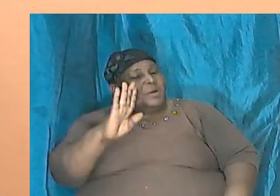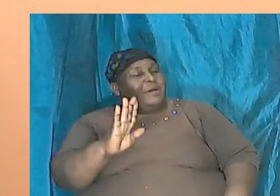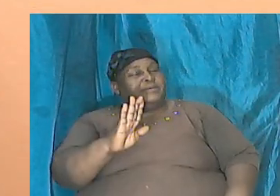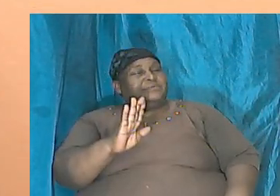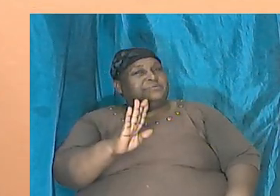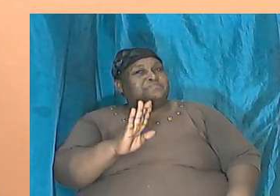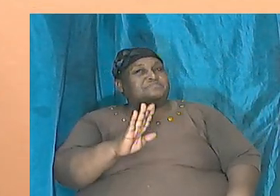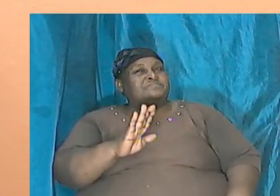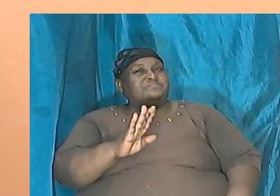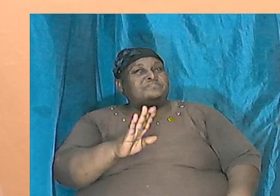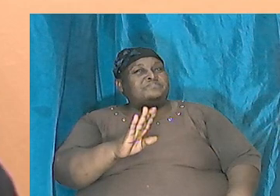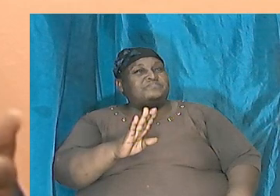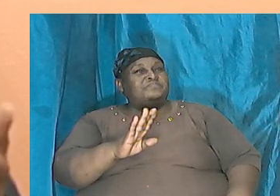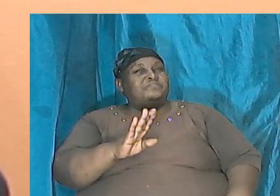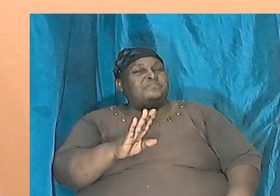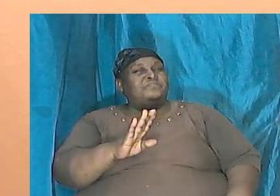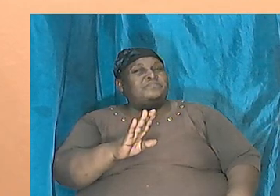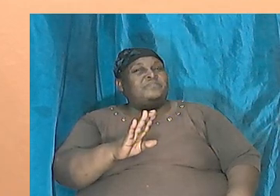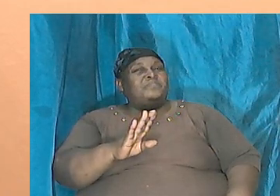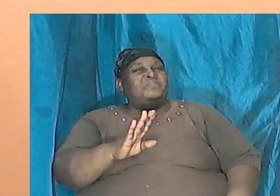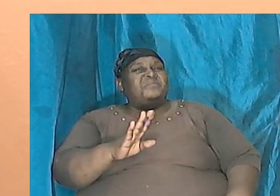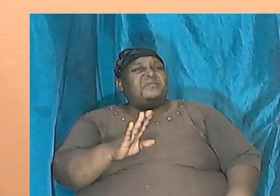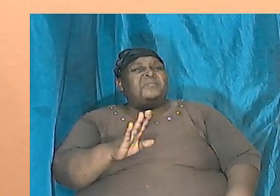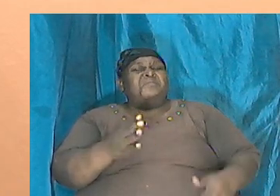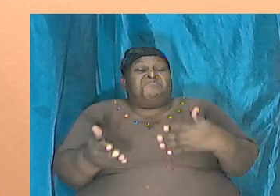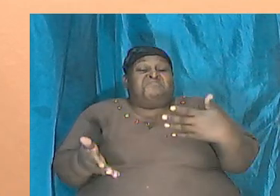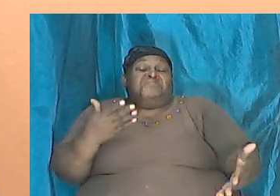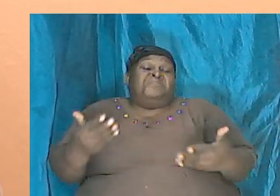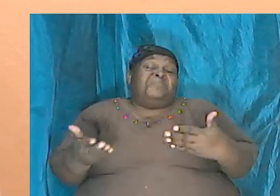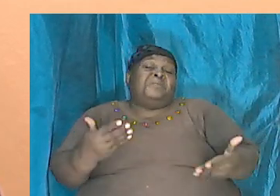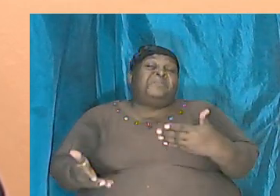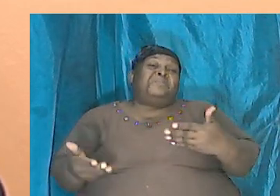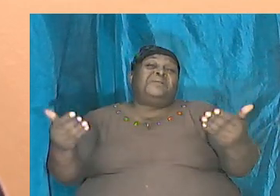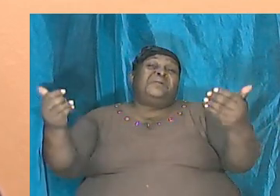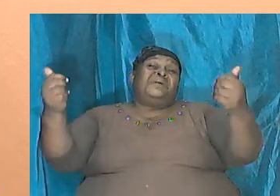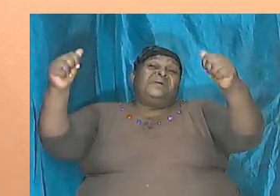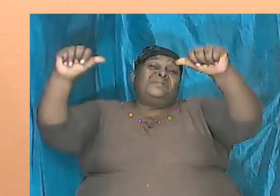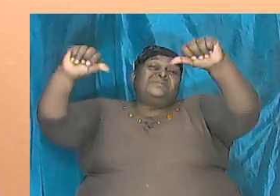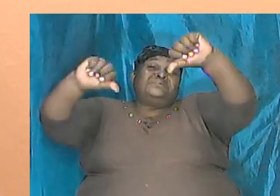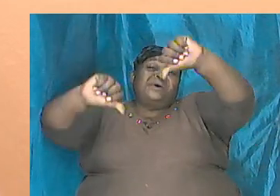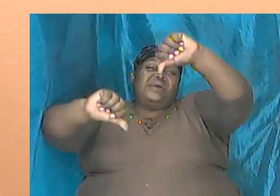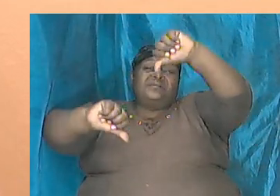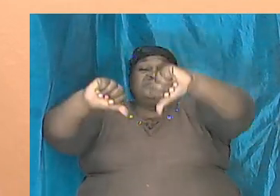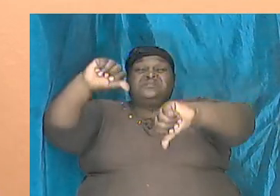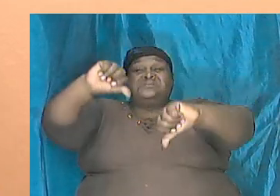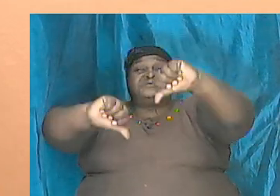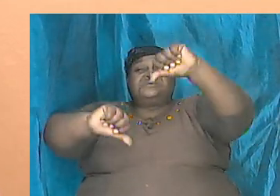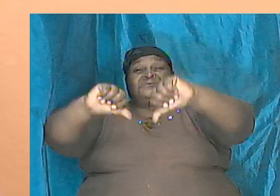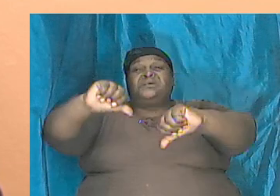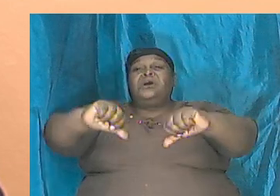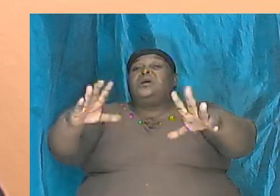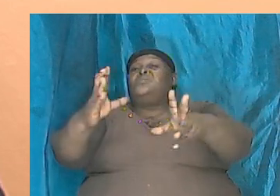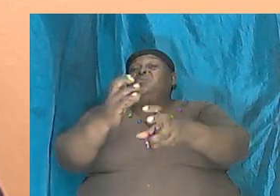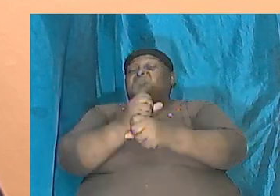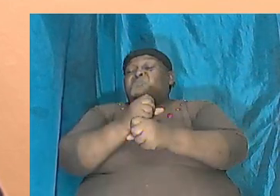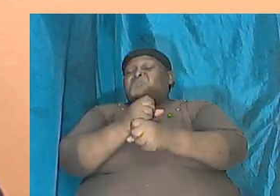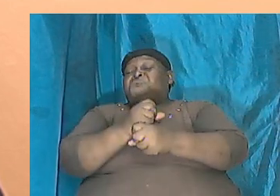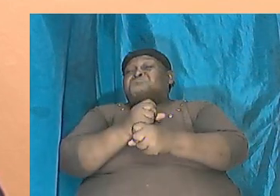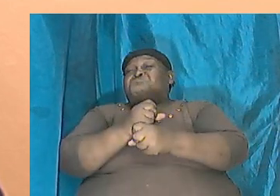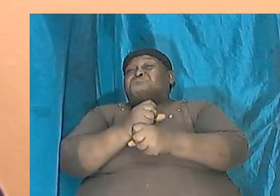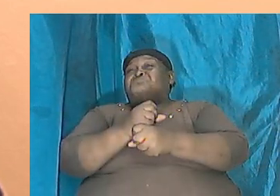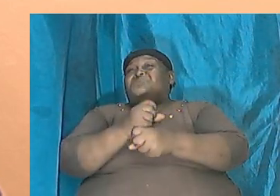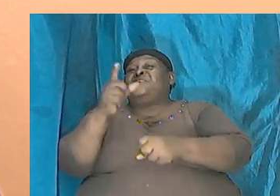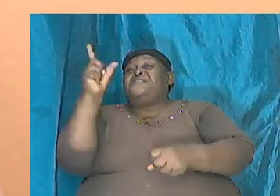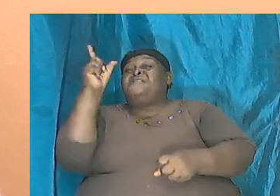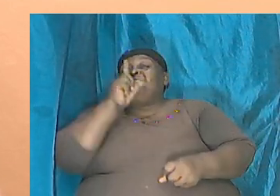so maybe the scientists, maybe those that hold to the doctrine of evolution, maybe they